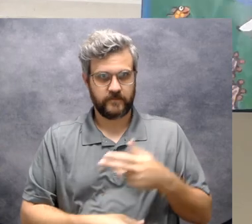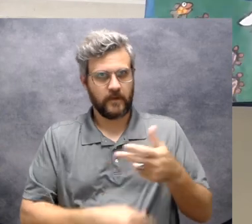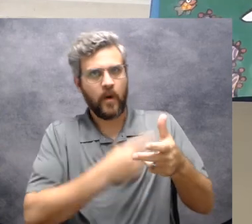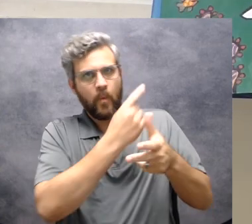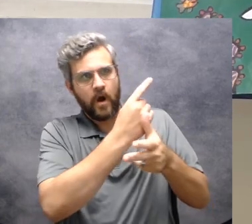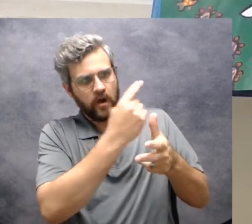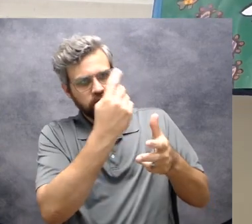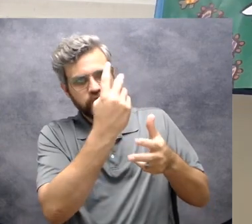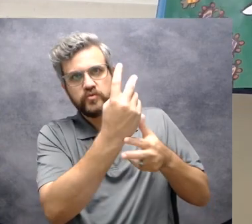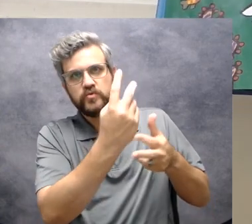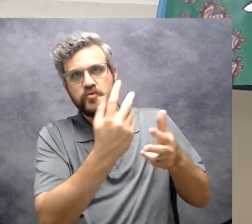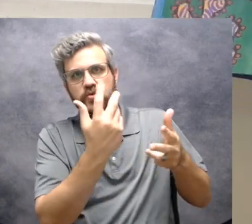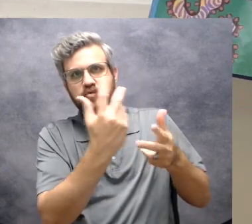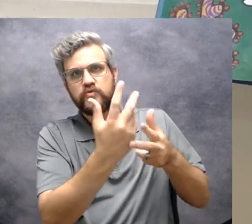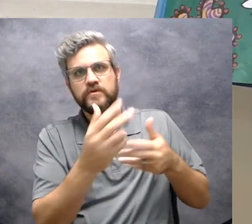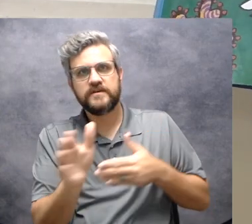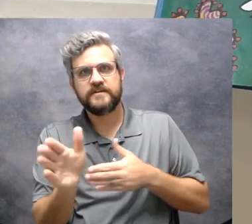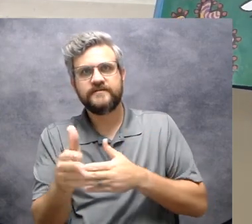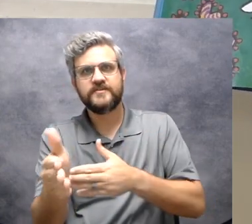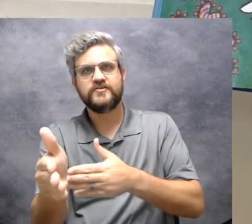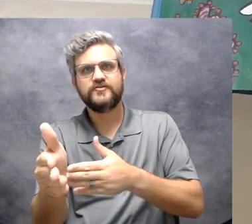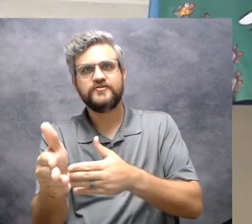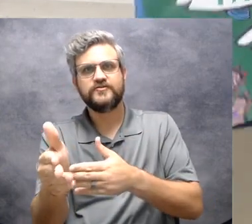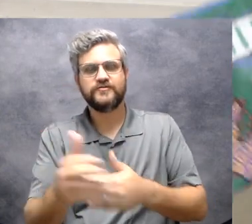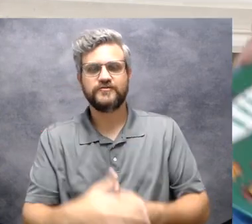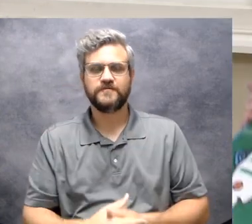One, two, three fish.